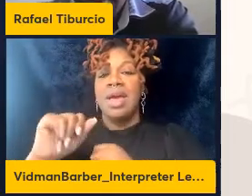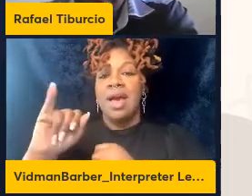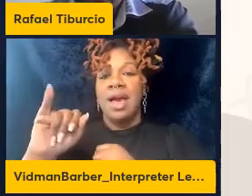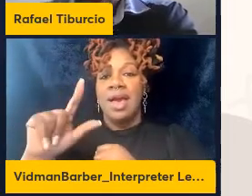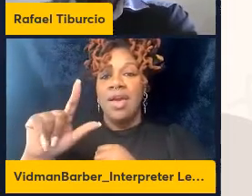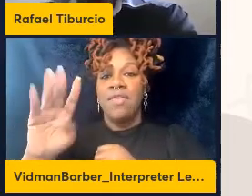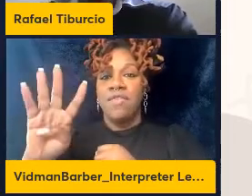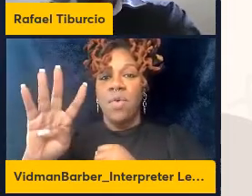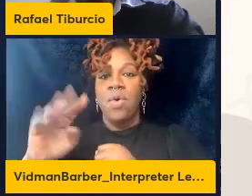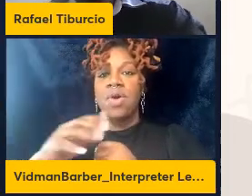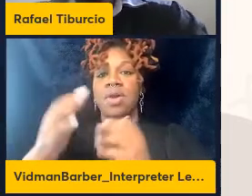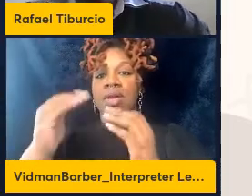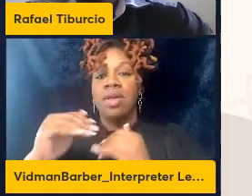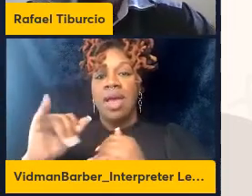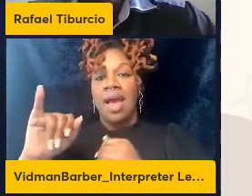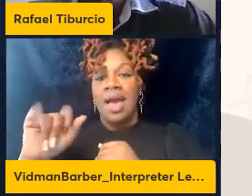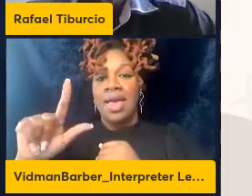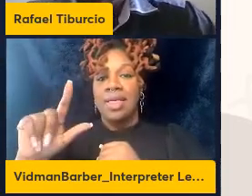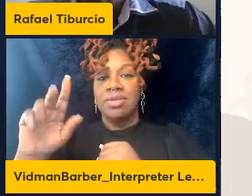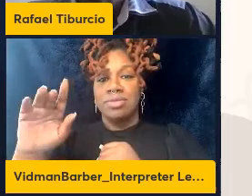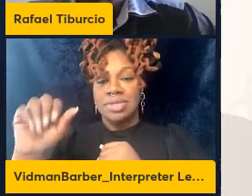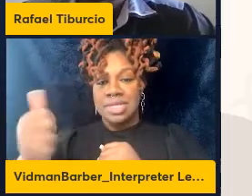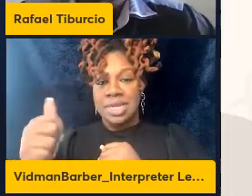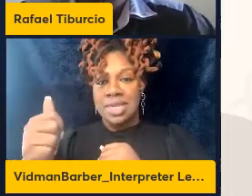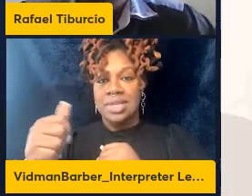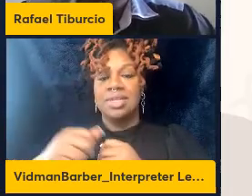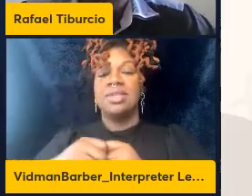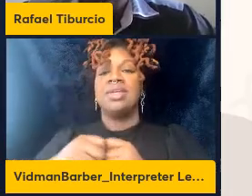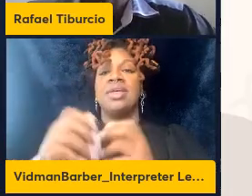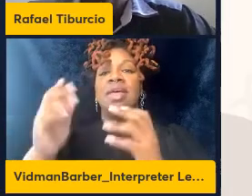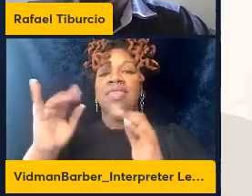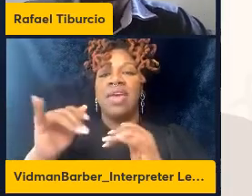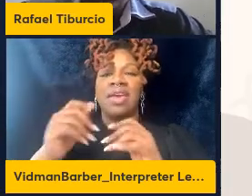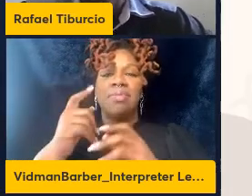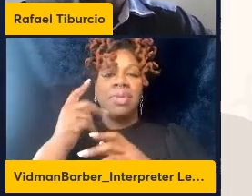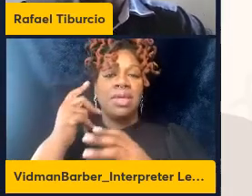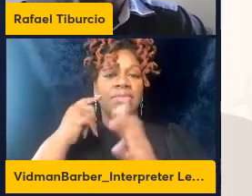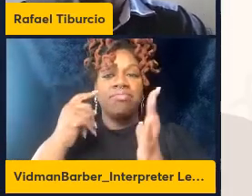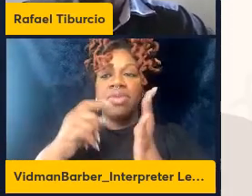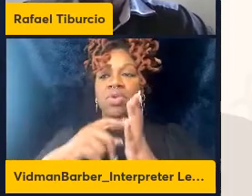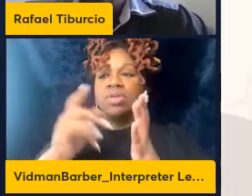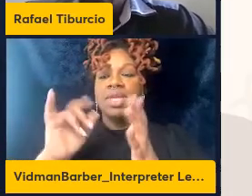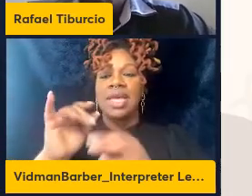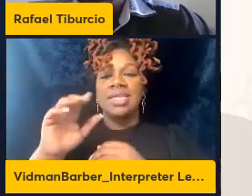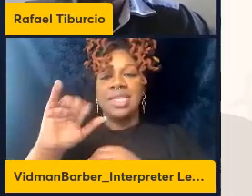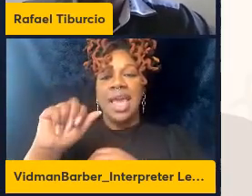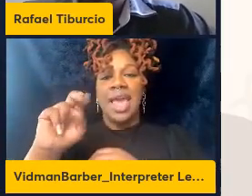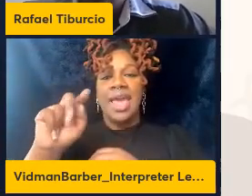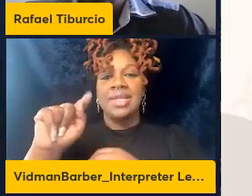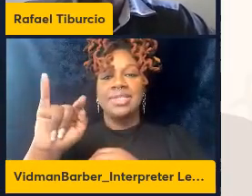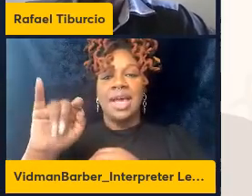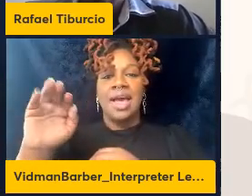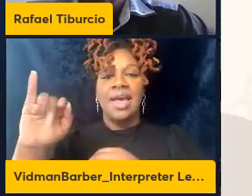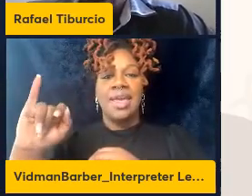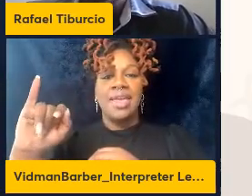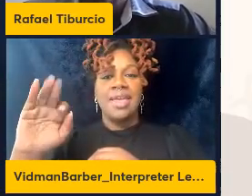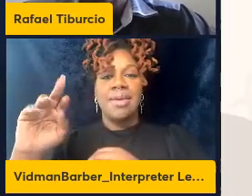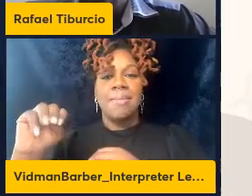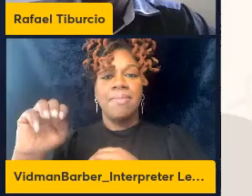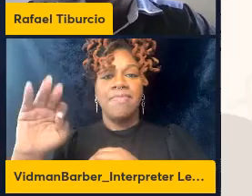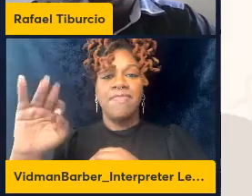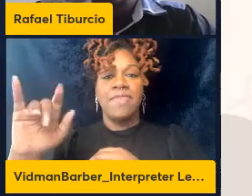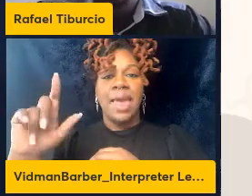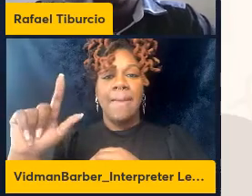and IL-17 which can be perceived as anti inflammatory so we also reasoned that this could be a